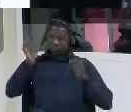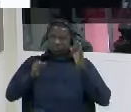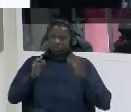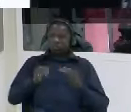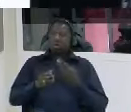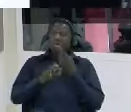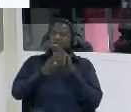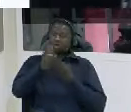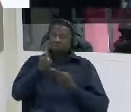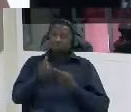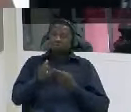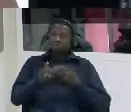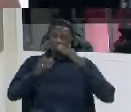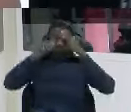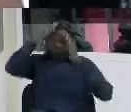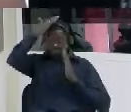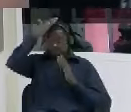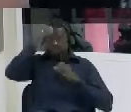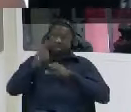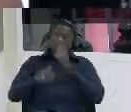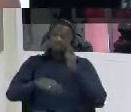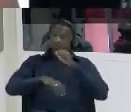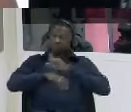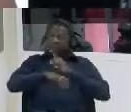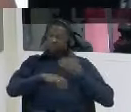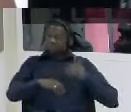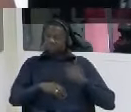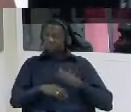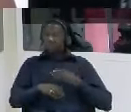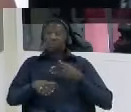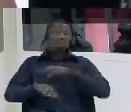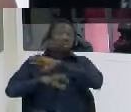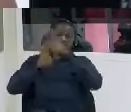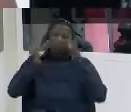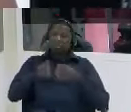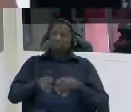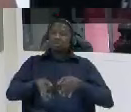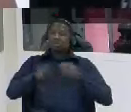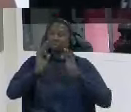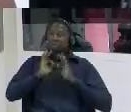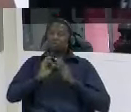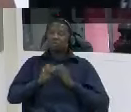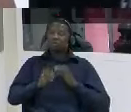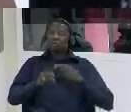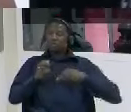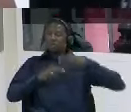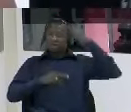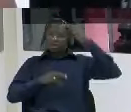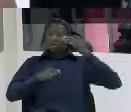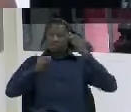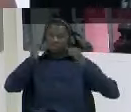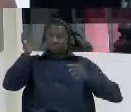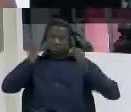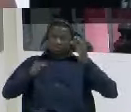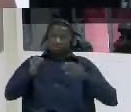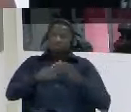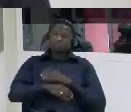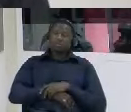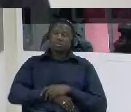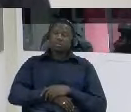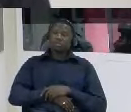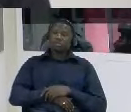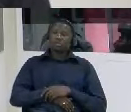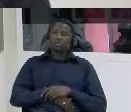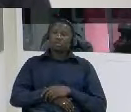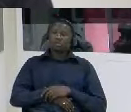both civilian and military we were all taken to the high court in the interim we